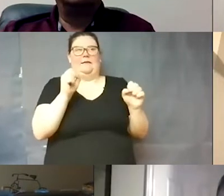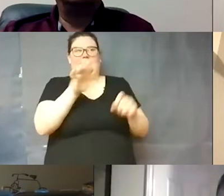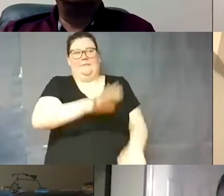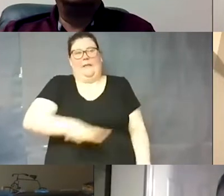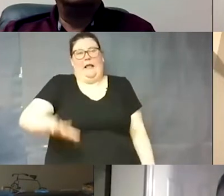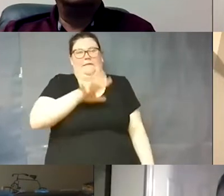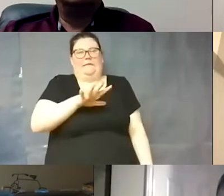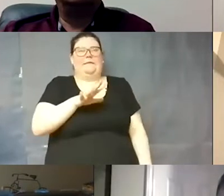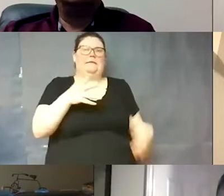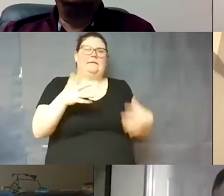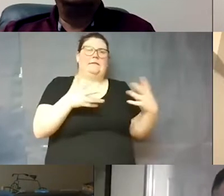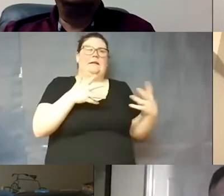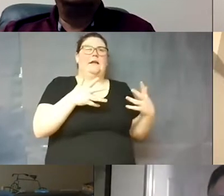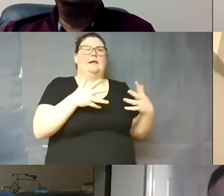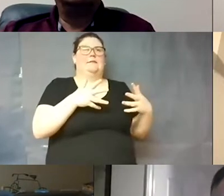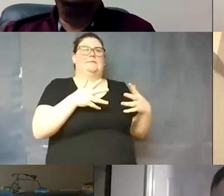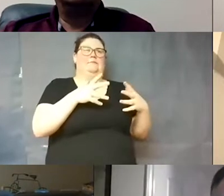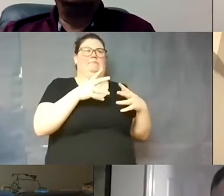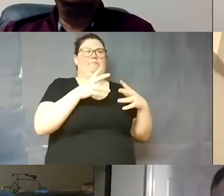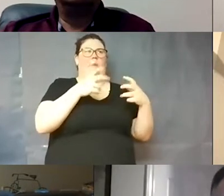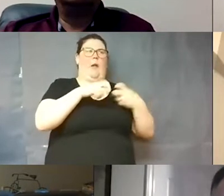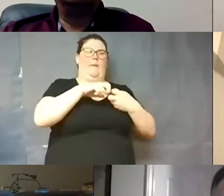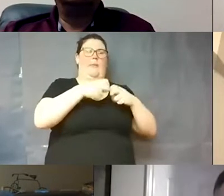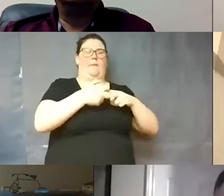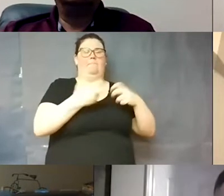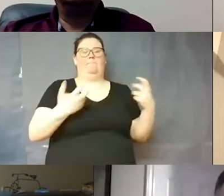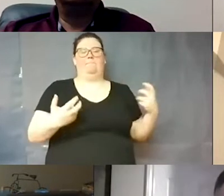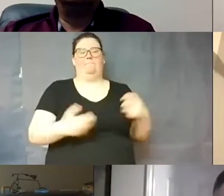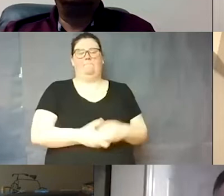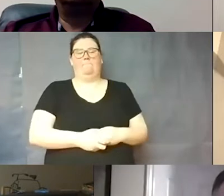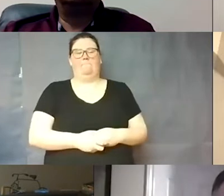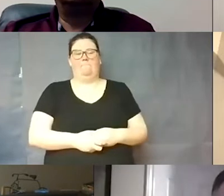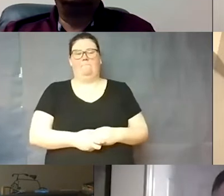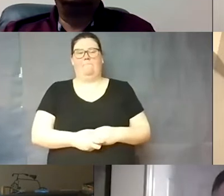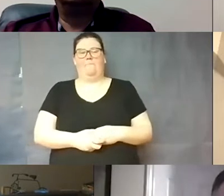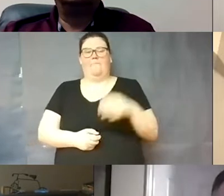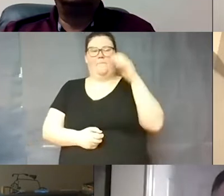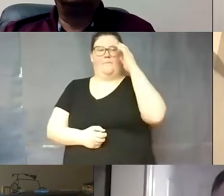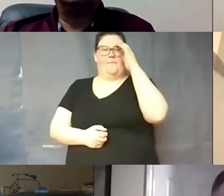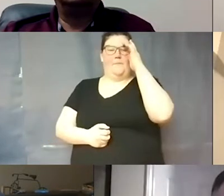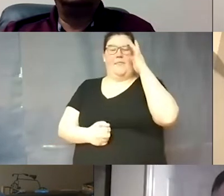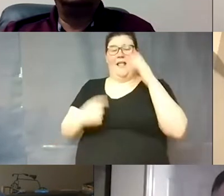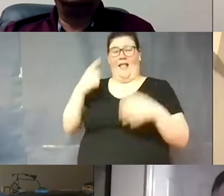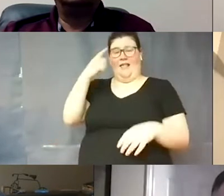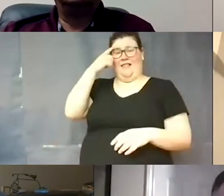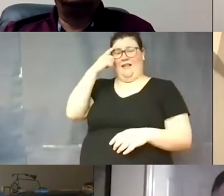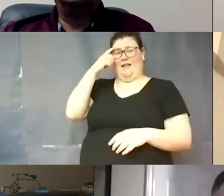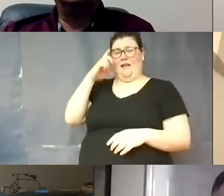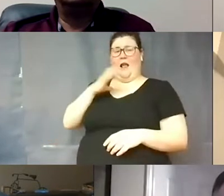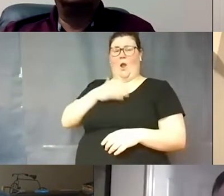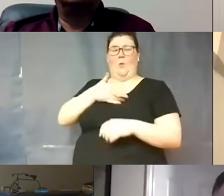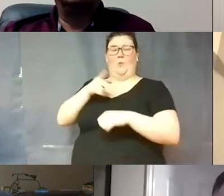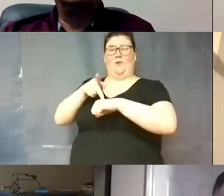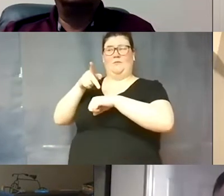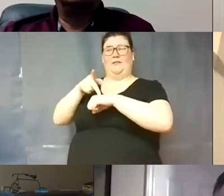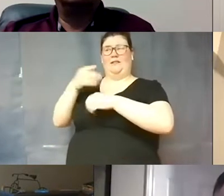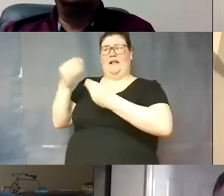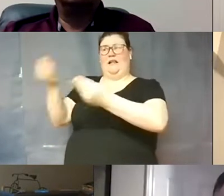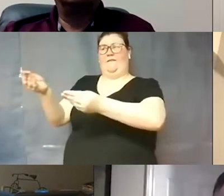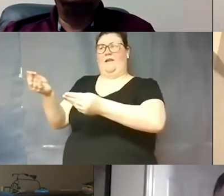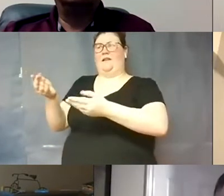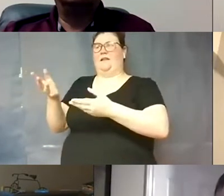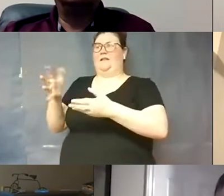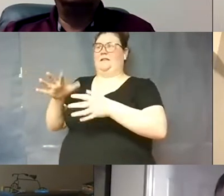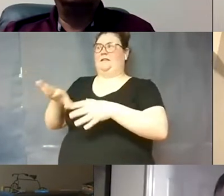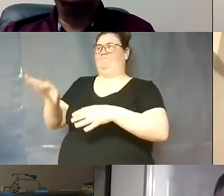well i think you know our principals are given a certain amount of allocations